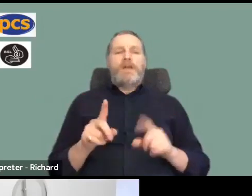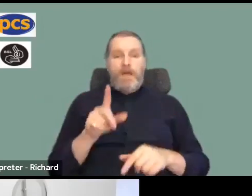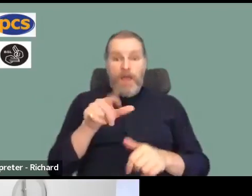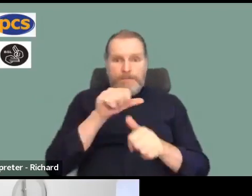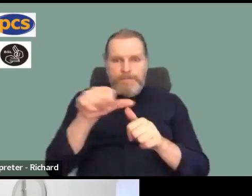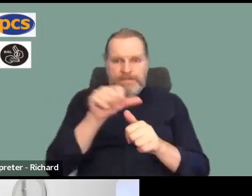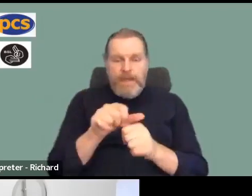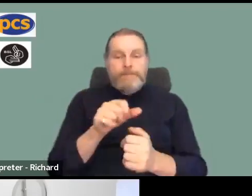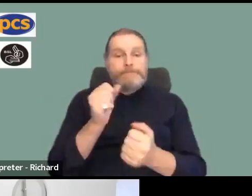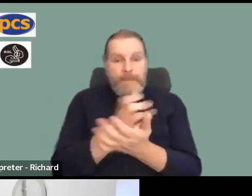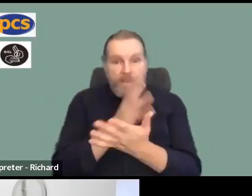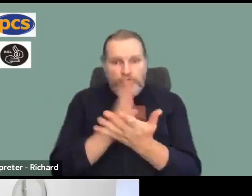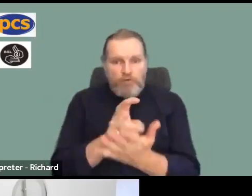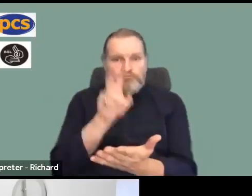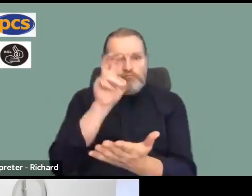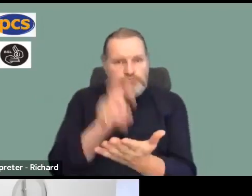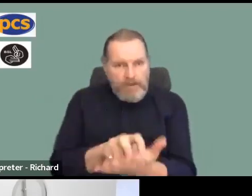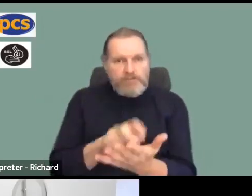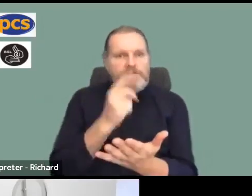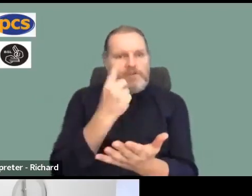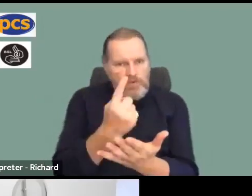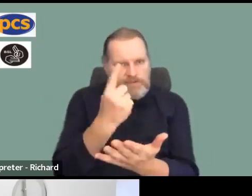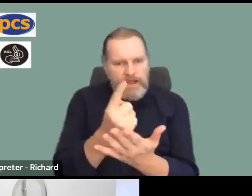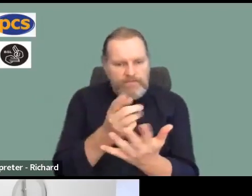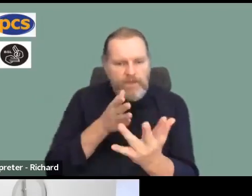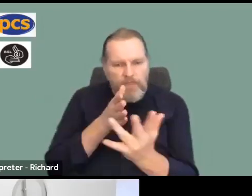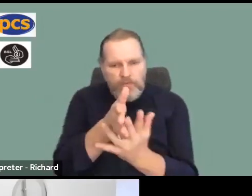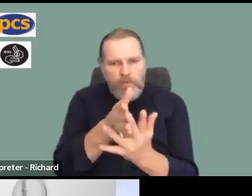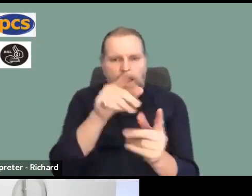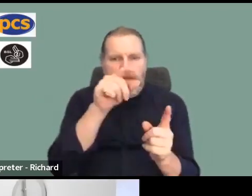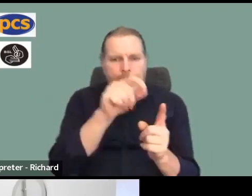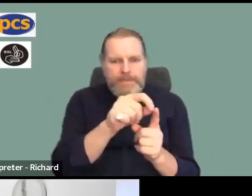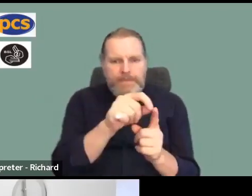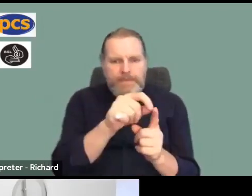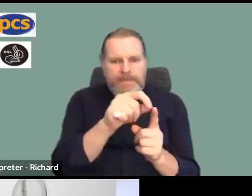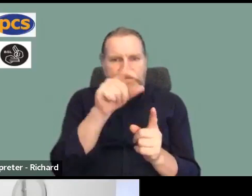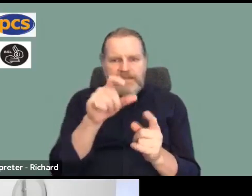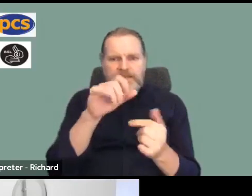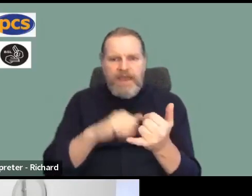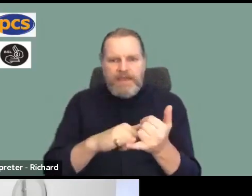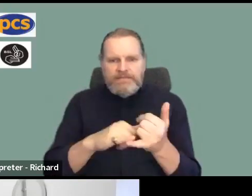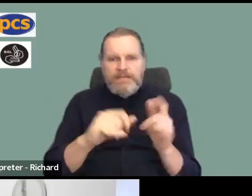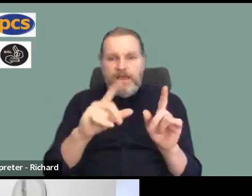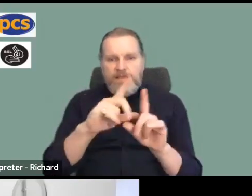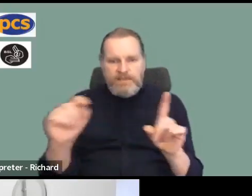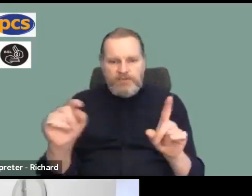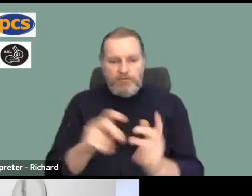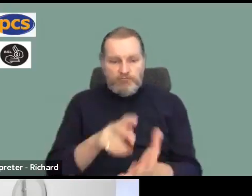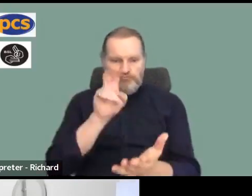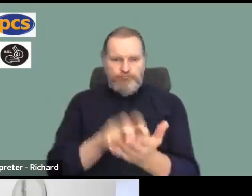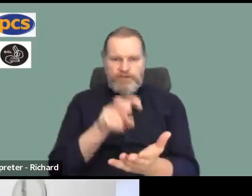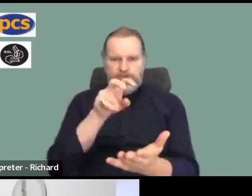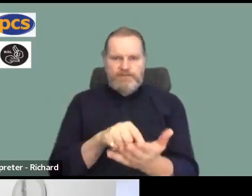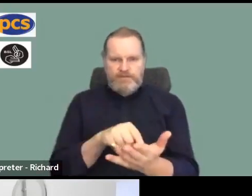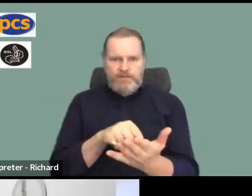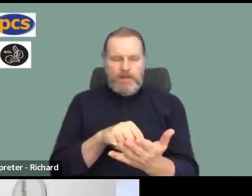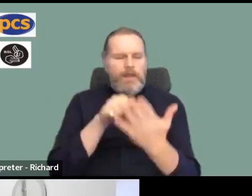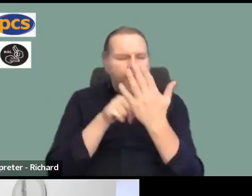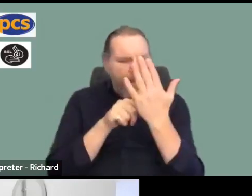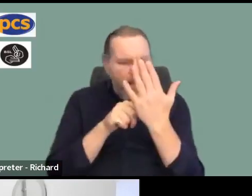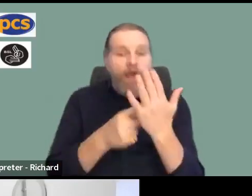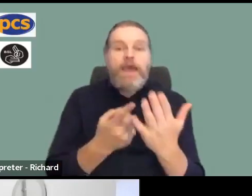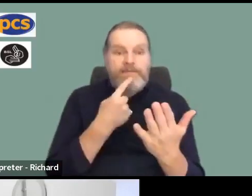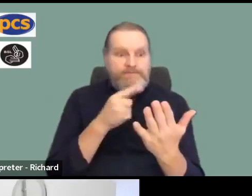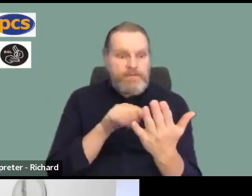on PCS Digital and are accessing on there some of the things that people will find to help you with this ballot.